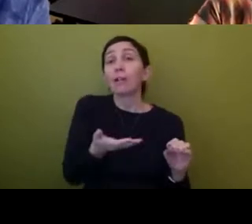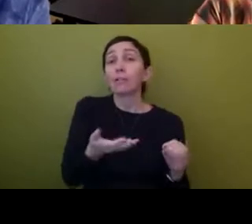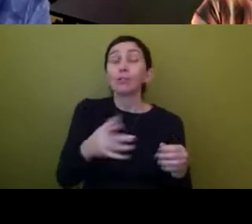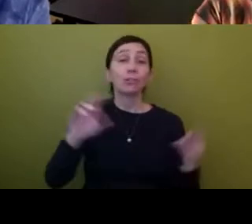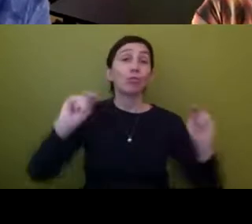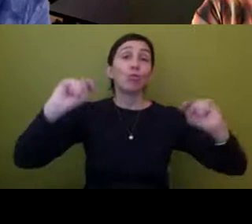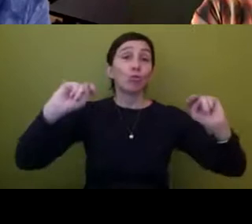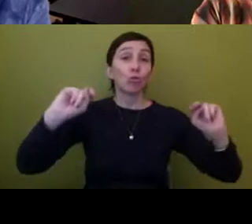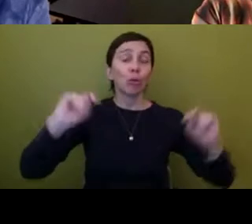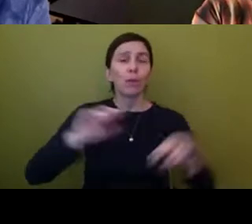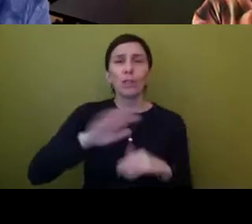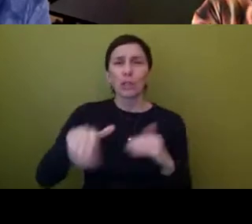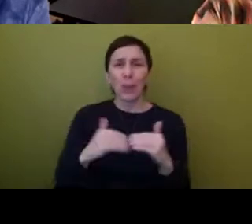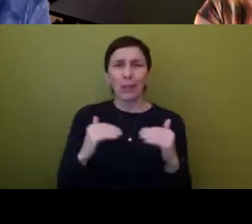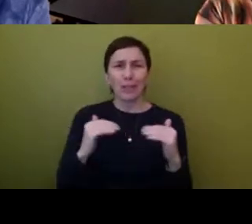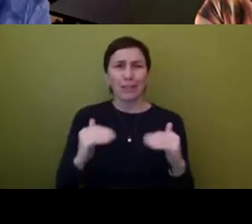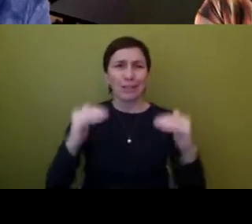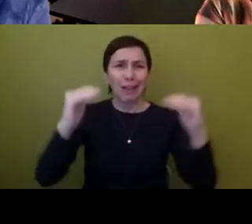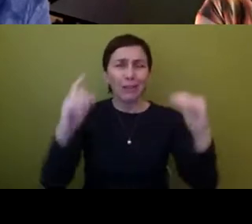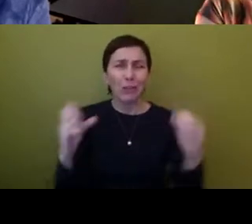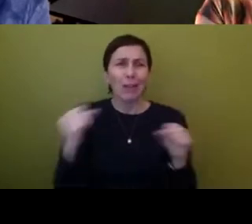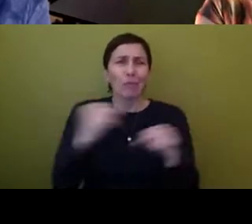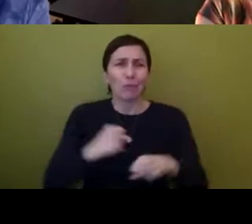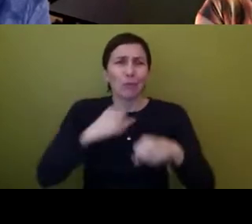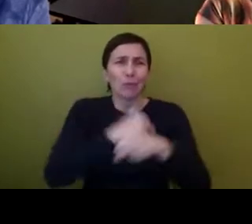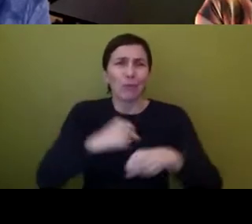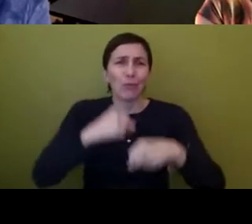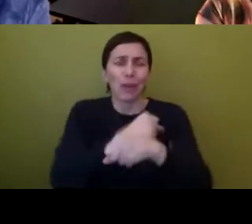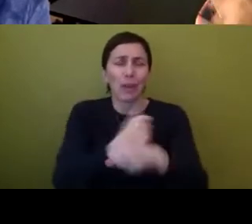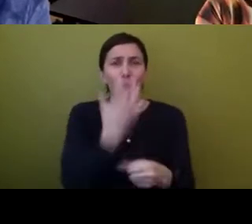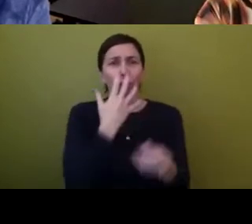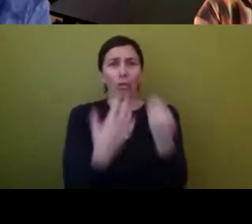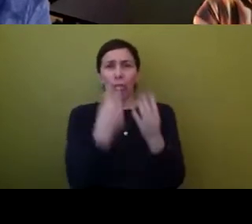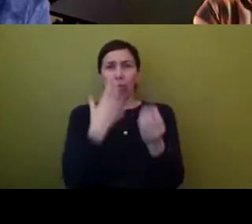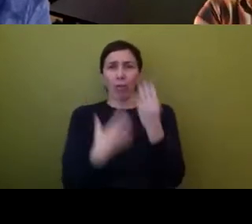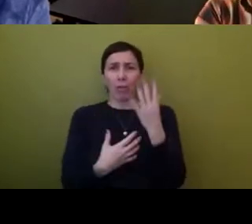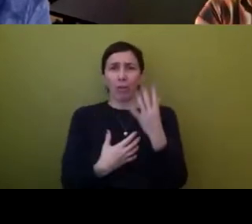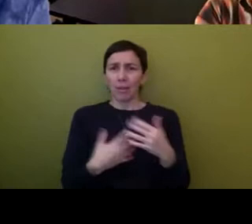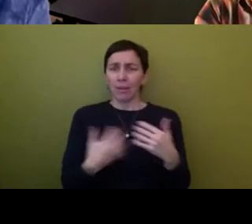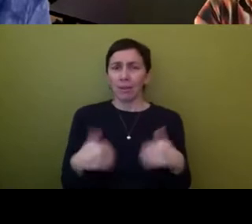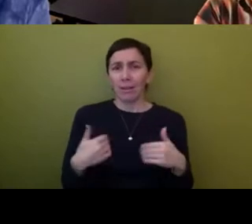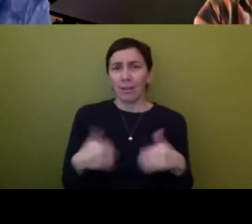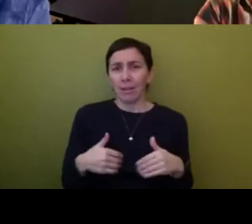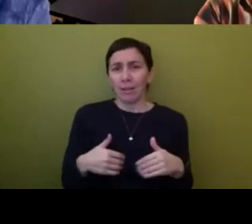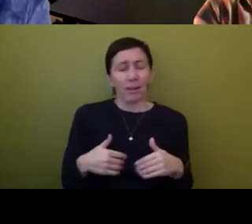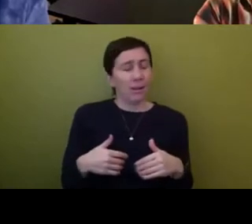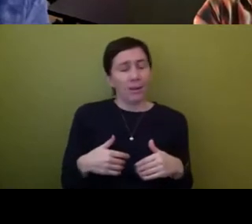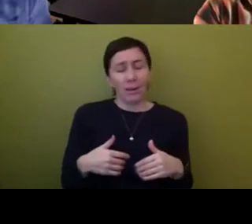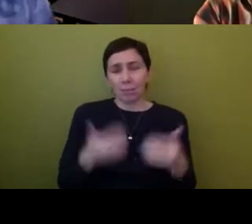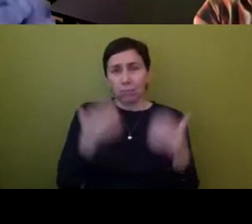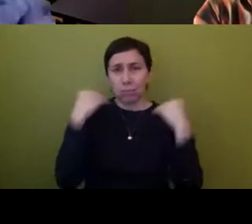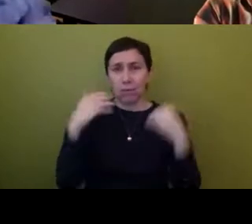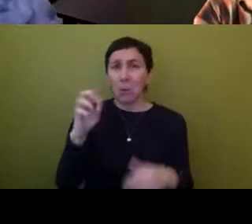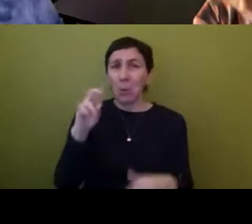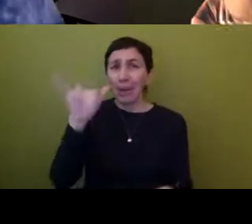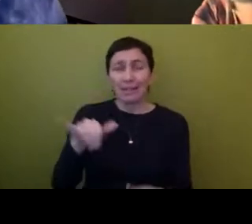that we have to fight, um, come up and it's just sort of, it's just, God, Wendy, that's just.